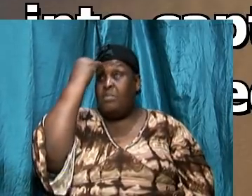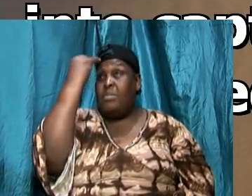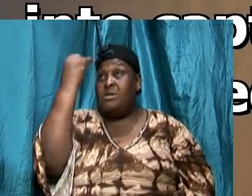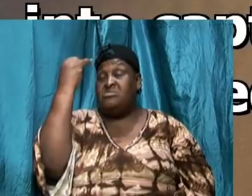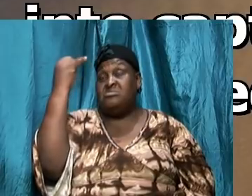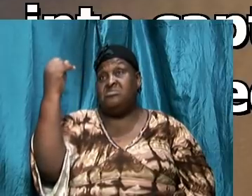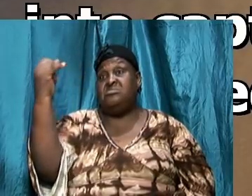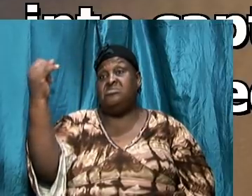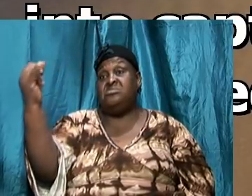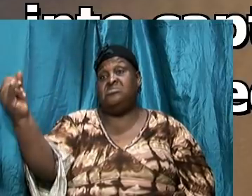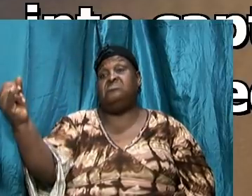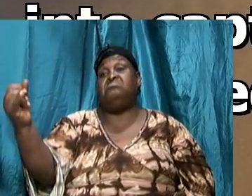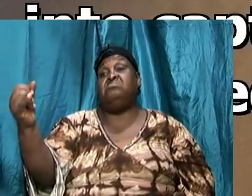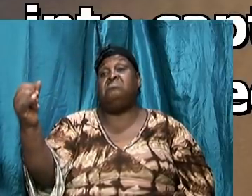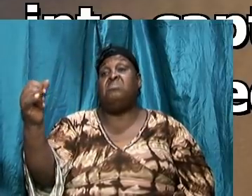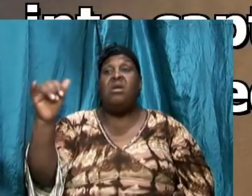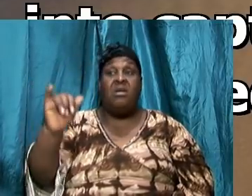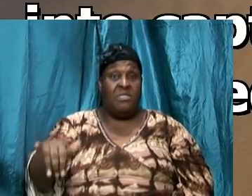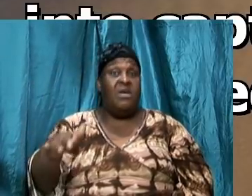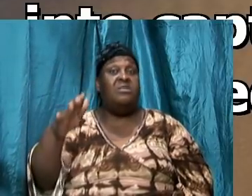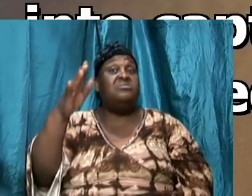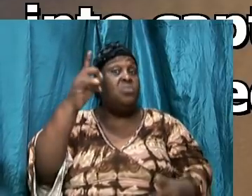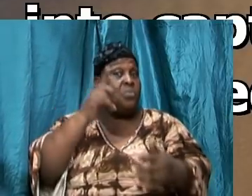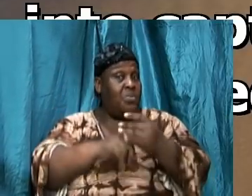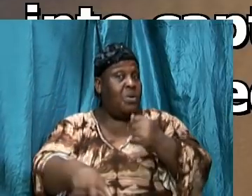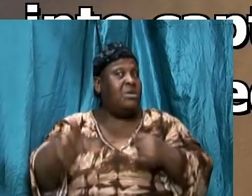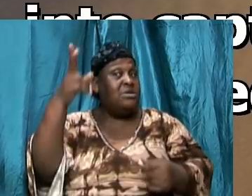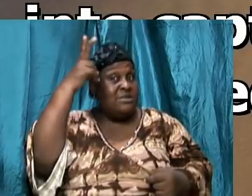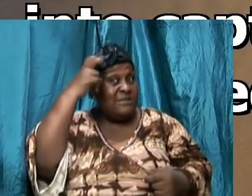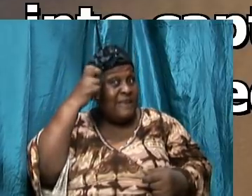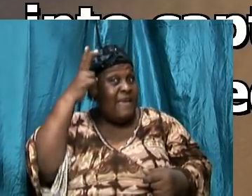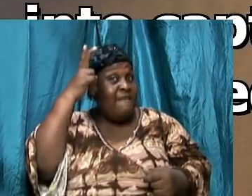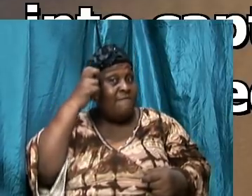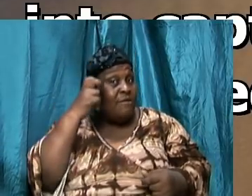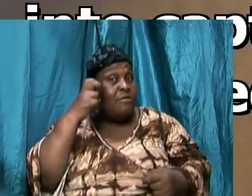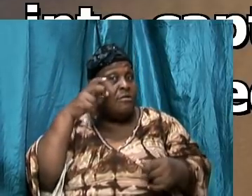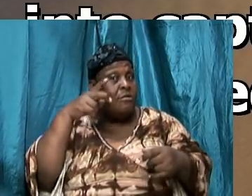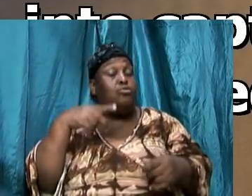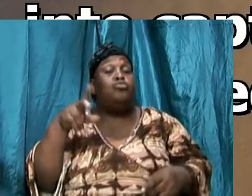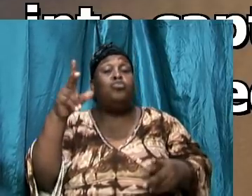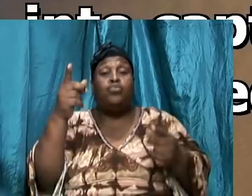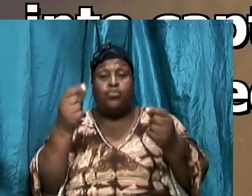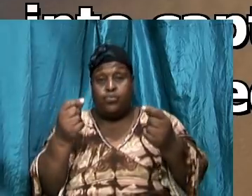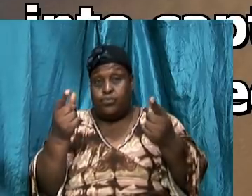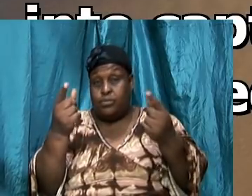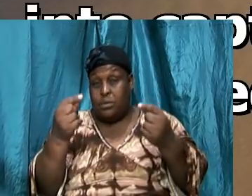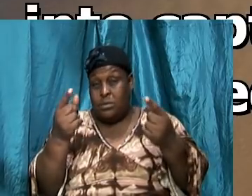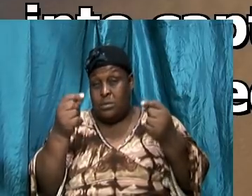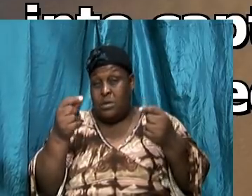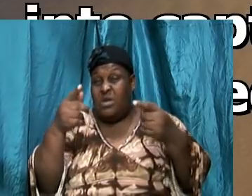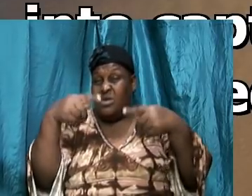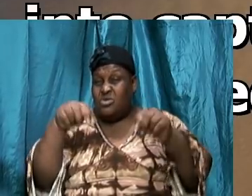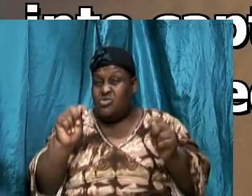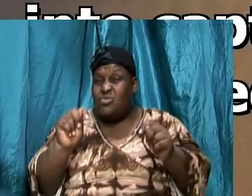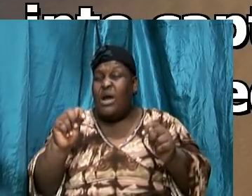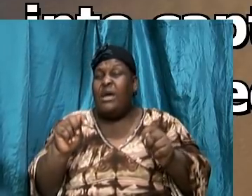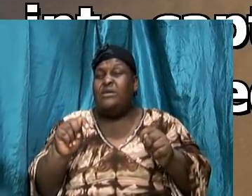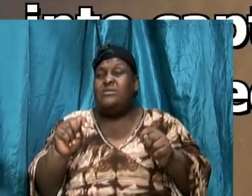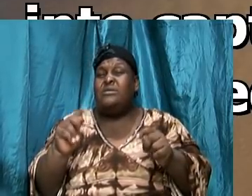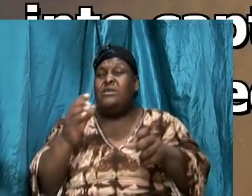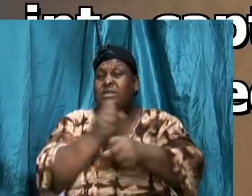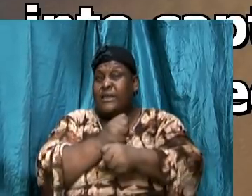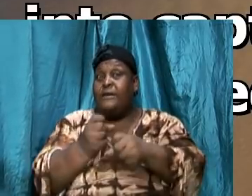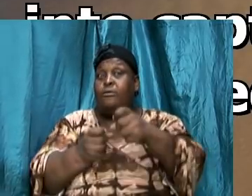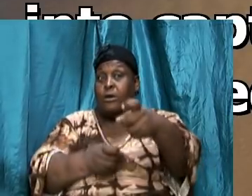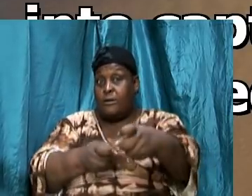does he tried to penetrate and control the mind the intellect and all kind of things when